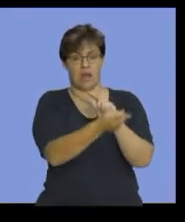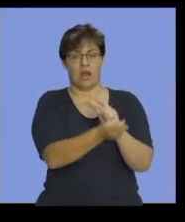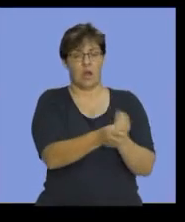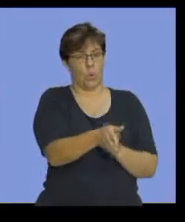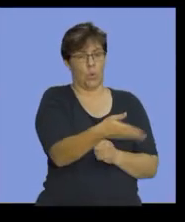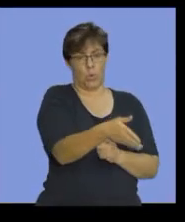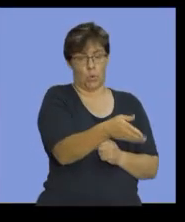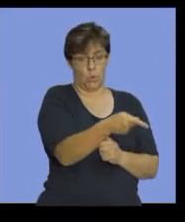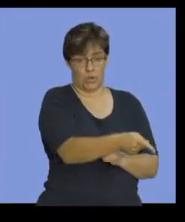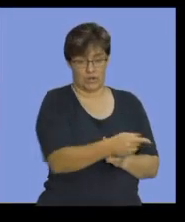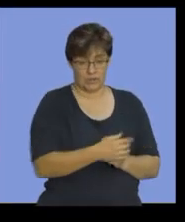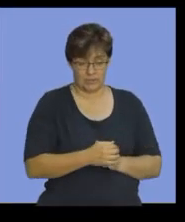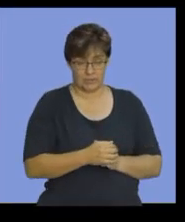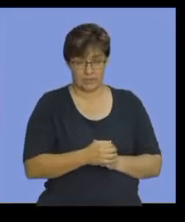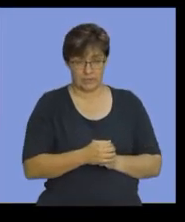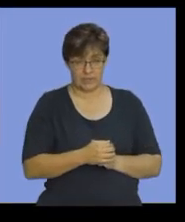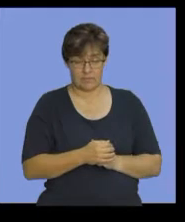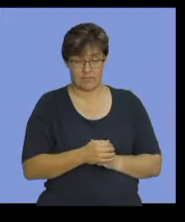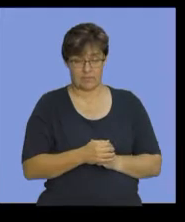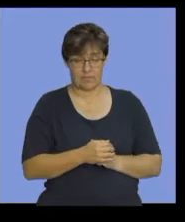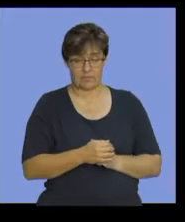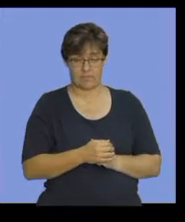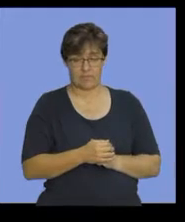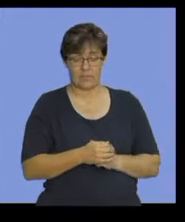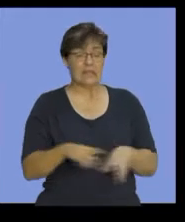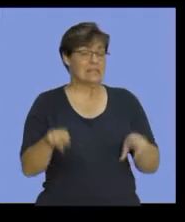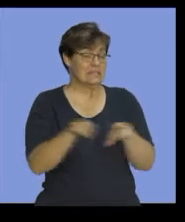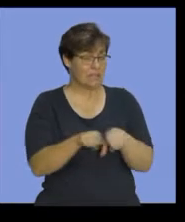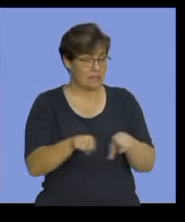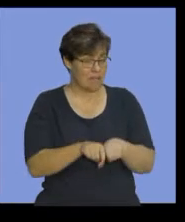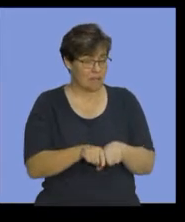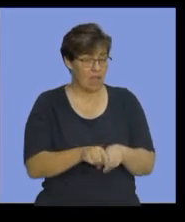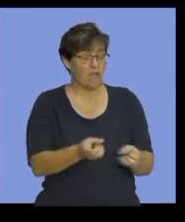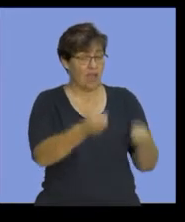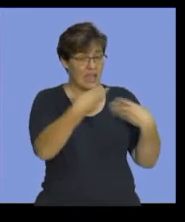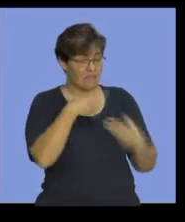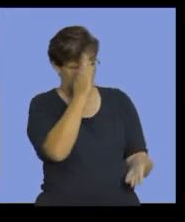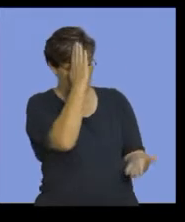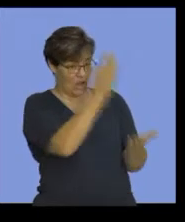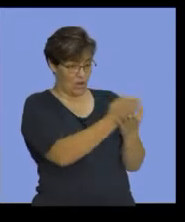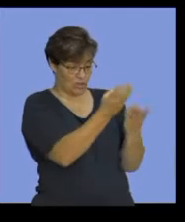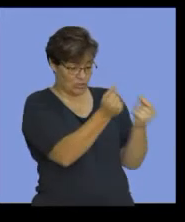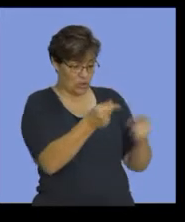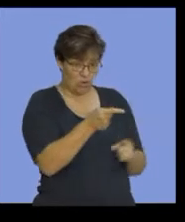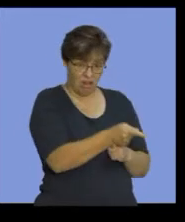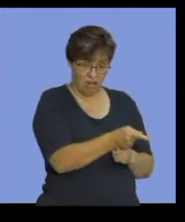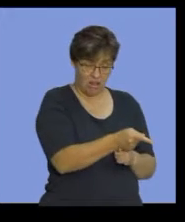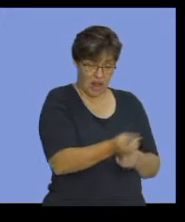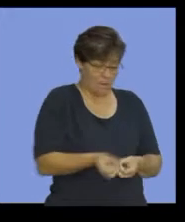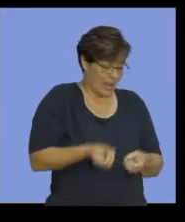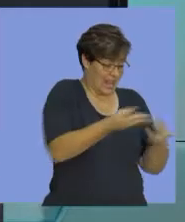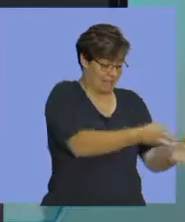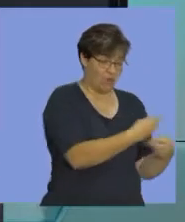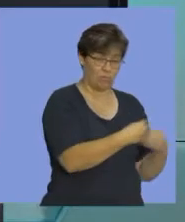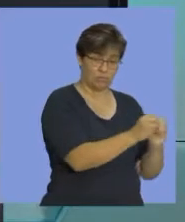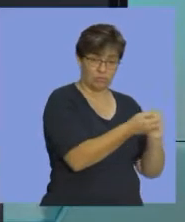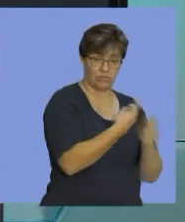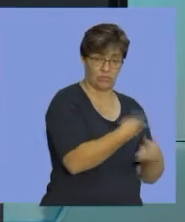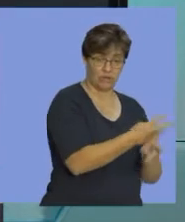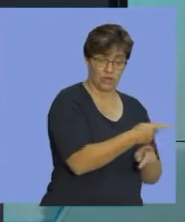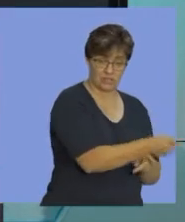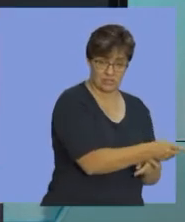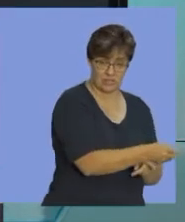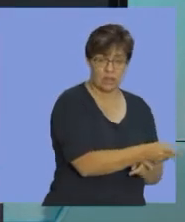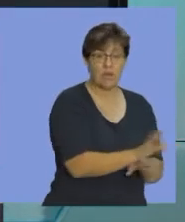figure. Right? And, by the same token, if you are given your direct materials issued to production, then your